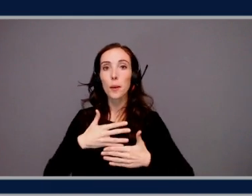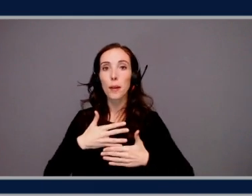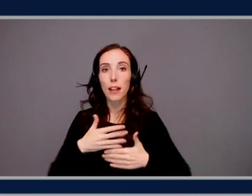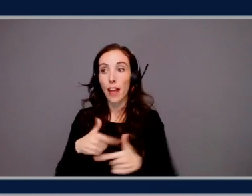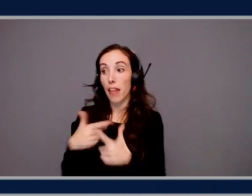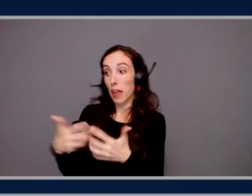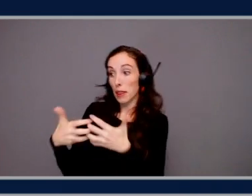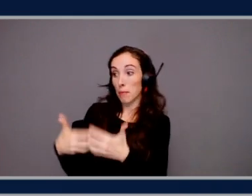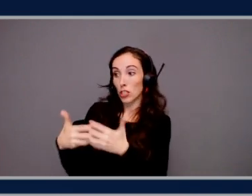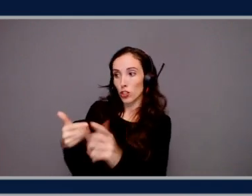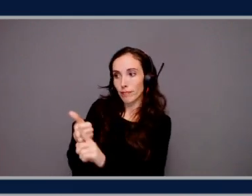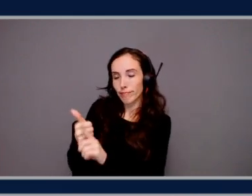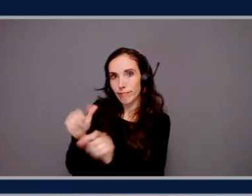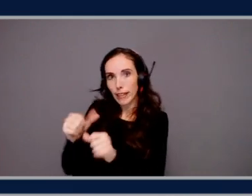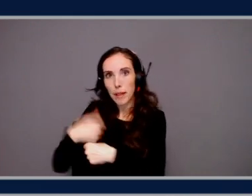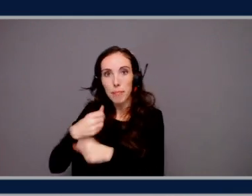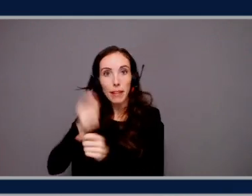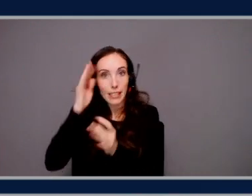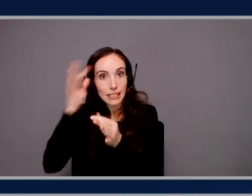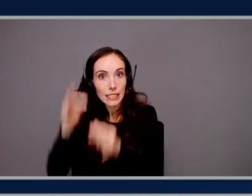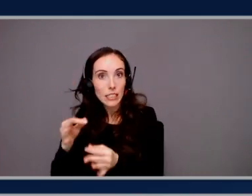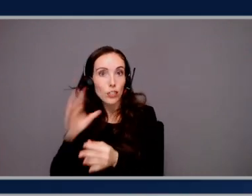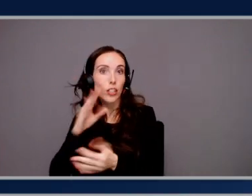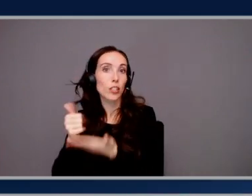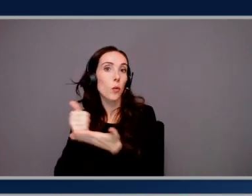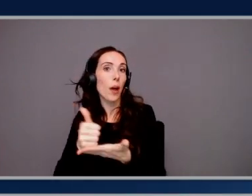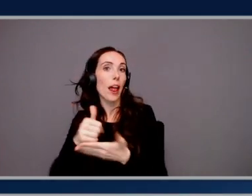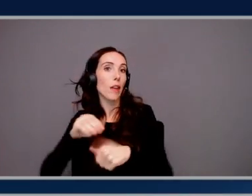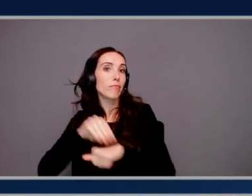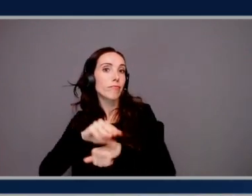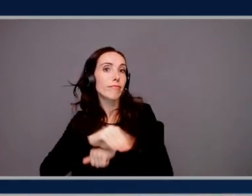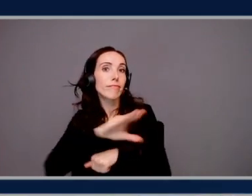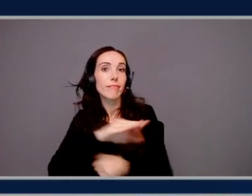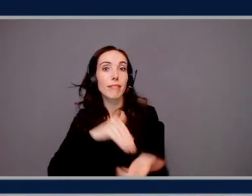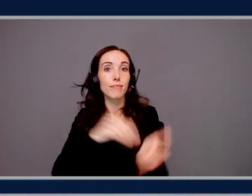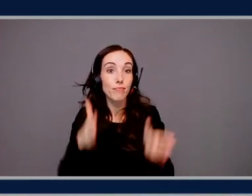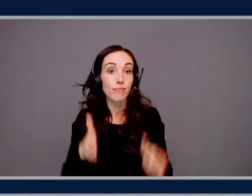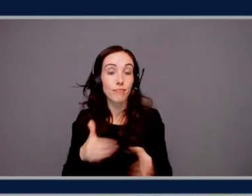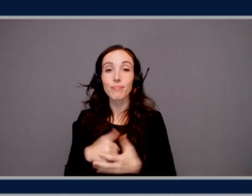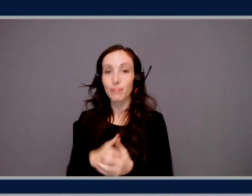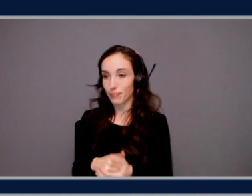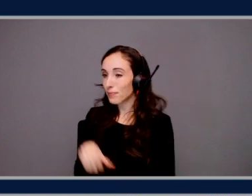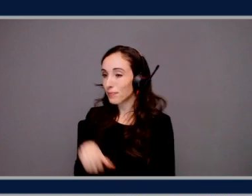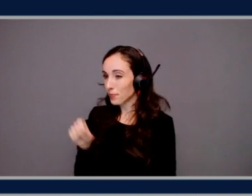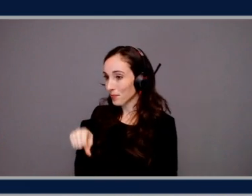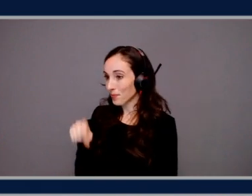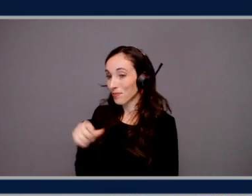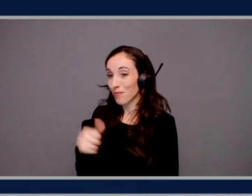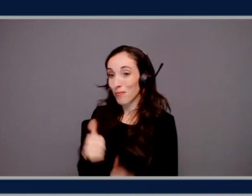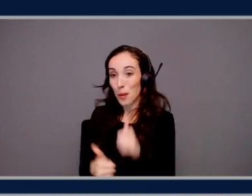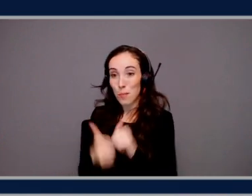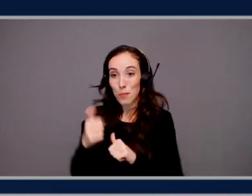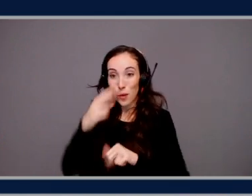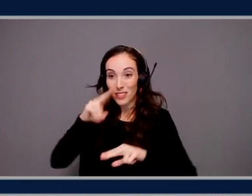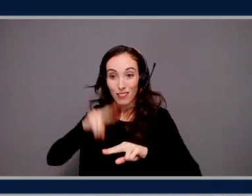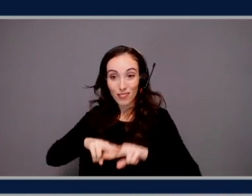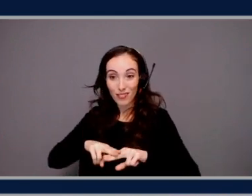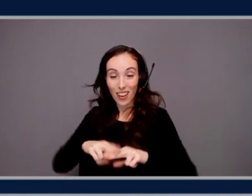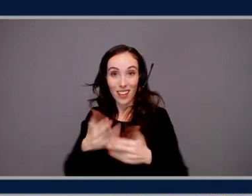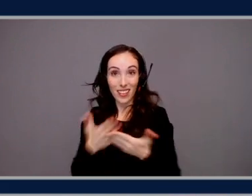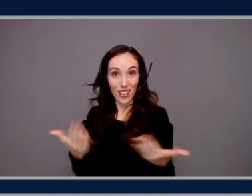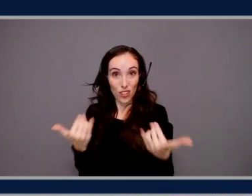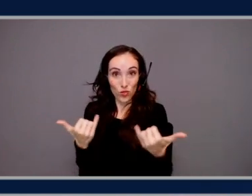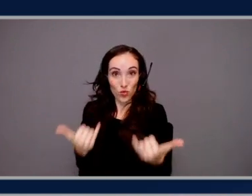and make a conformed decision to help guide the practitioner to a diagnosis. Yeah. I'll tell you one of the funnest things about right now in the industry,